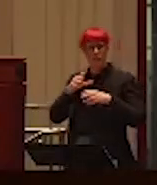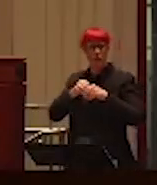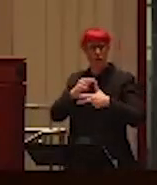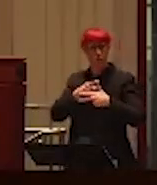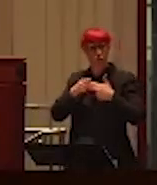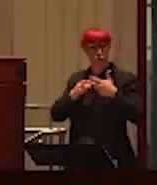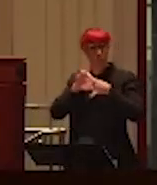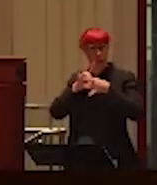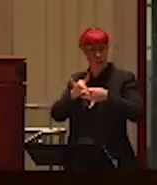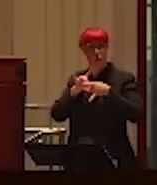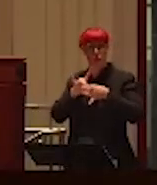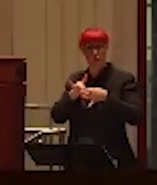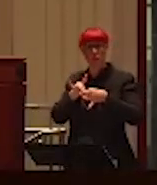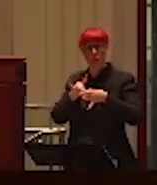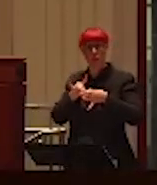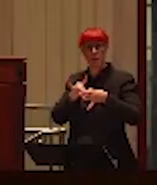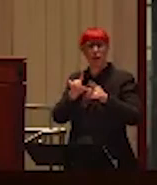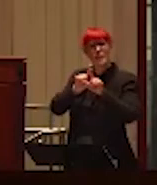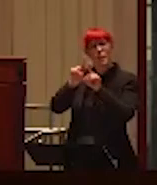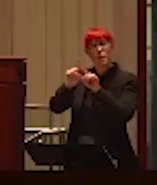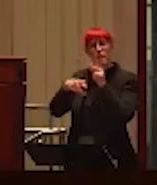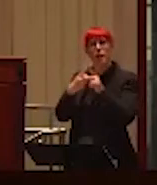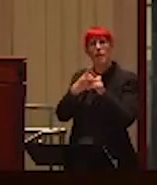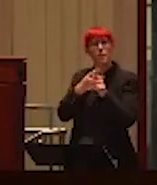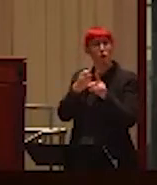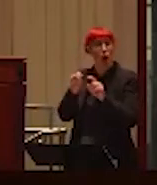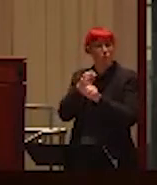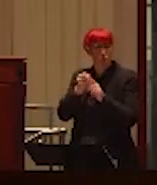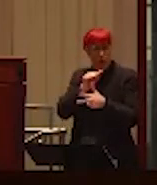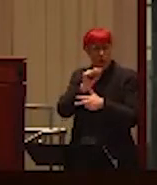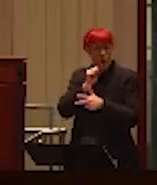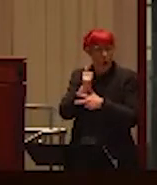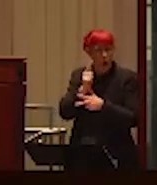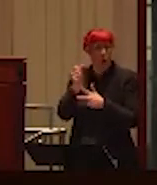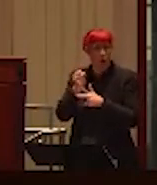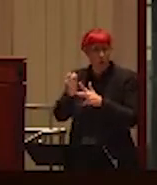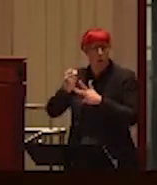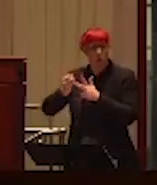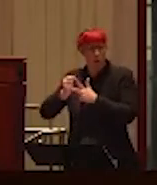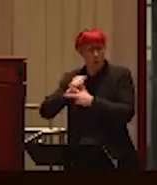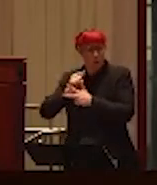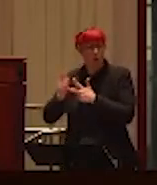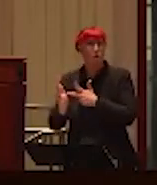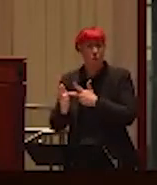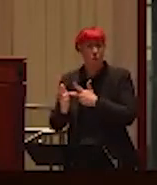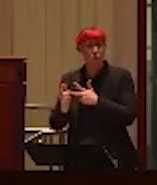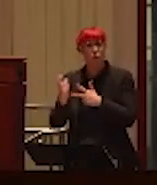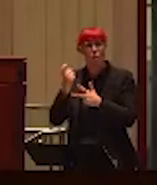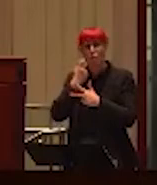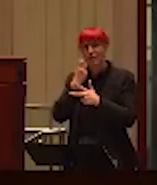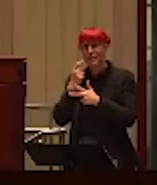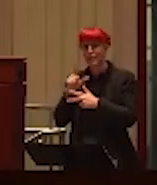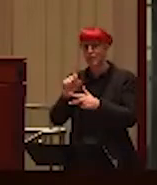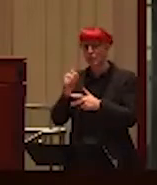life that have been abusive. Different sort of levels of abuse. The most recent one, which I left in 2015,